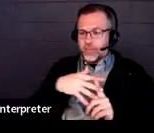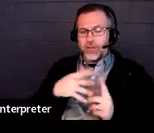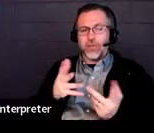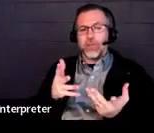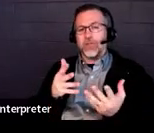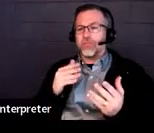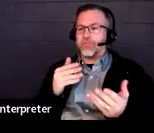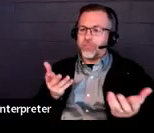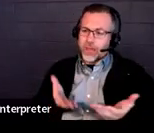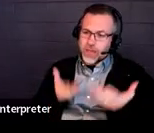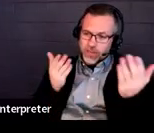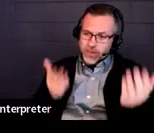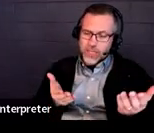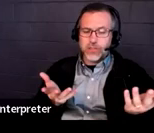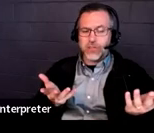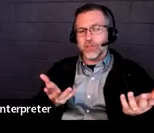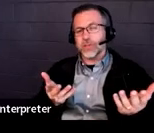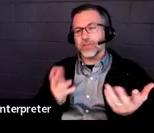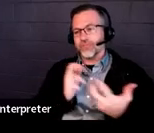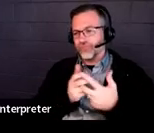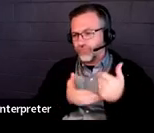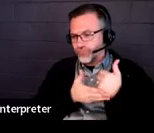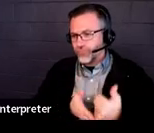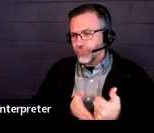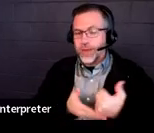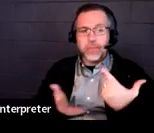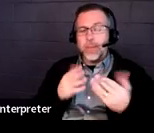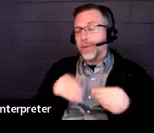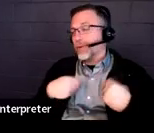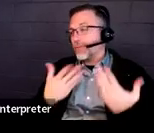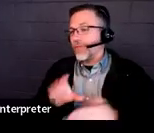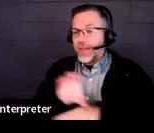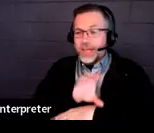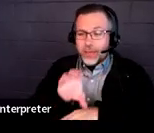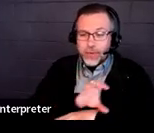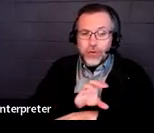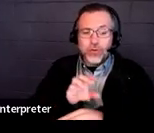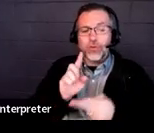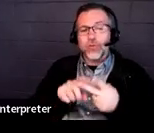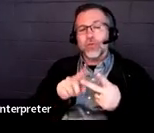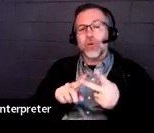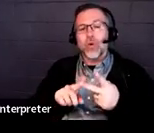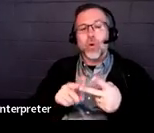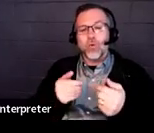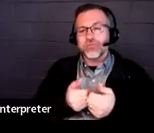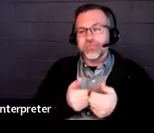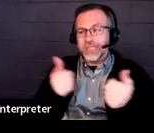here, such as providing a computer for written work, or providing a separate workspace.